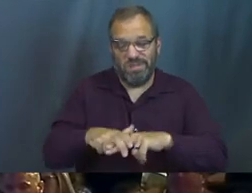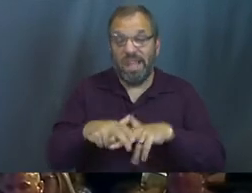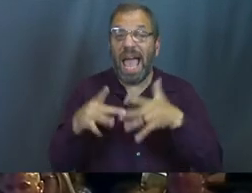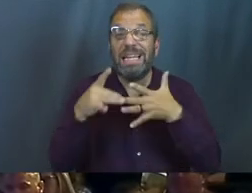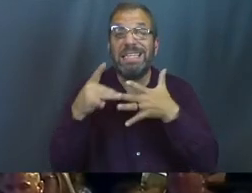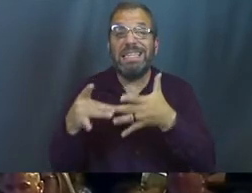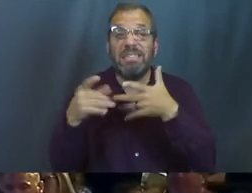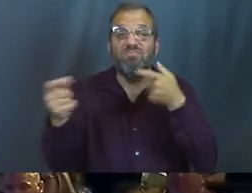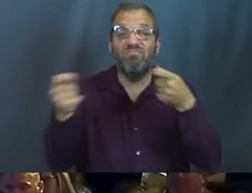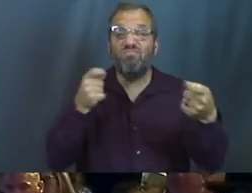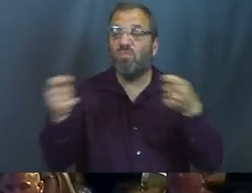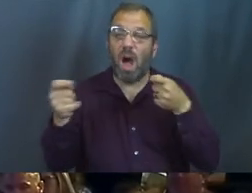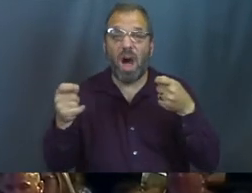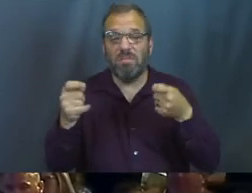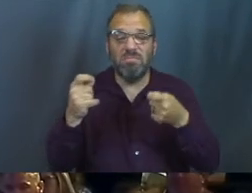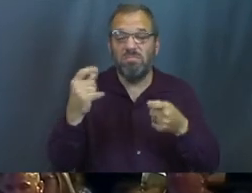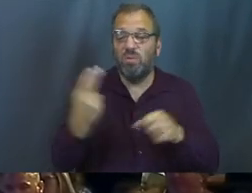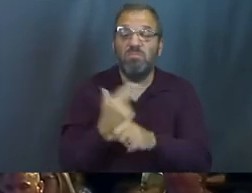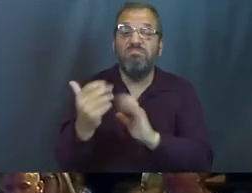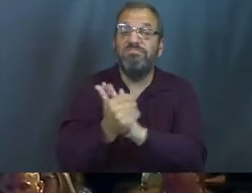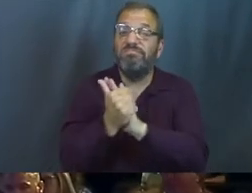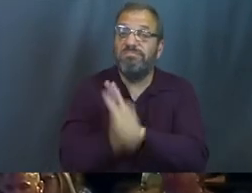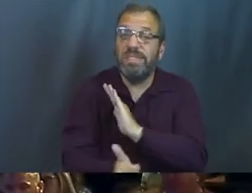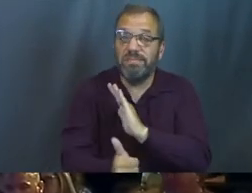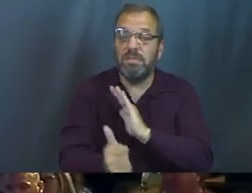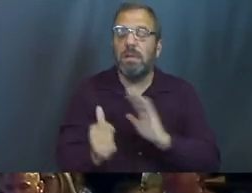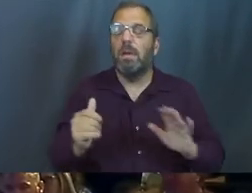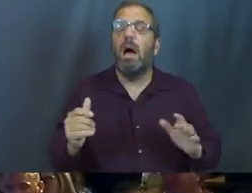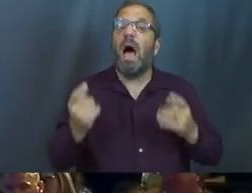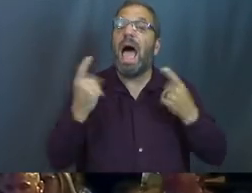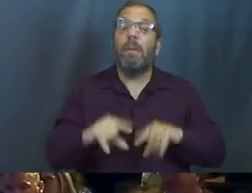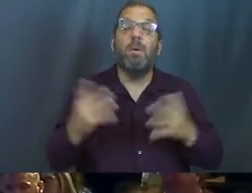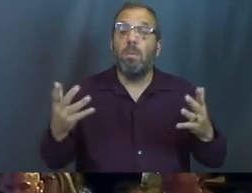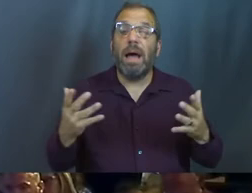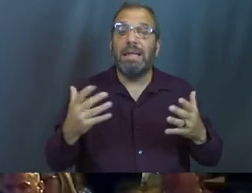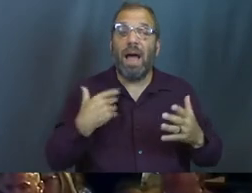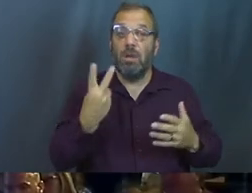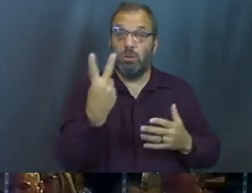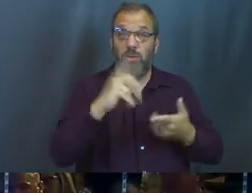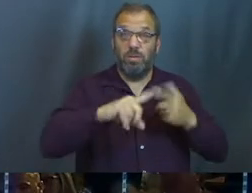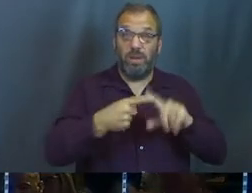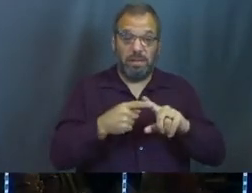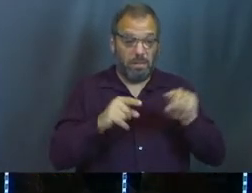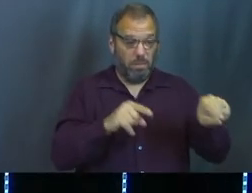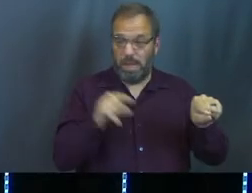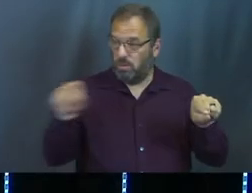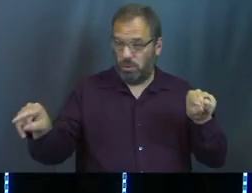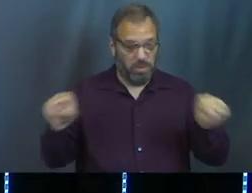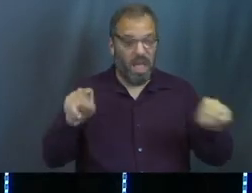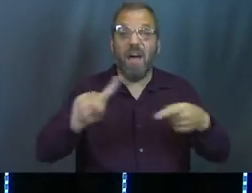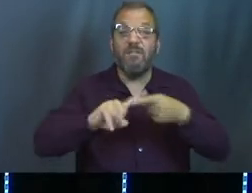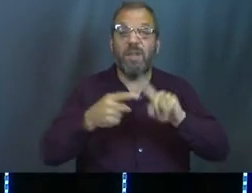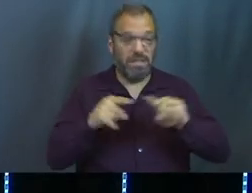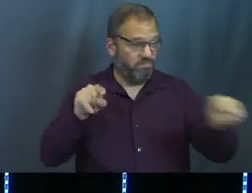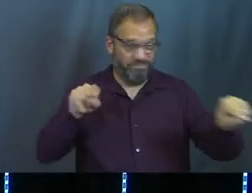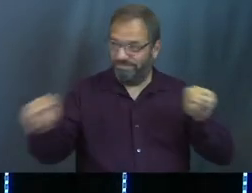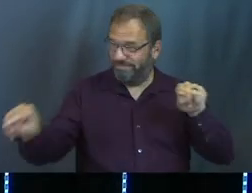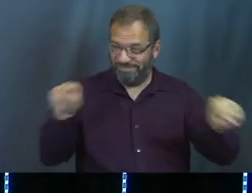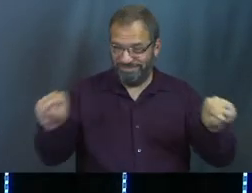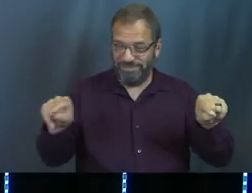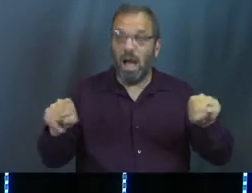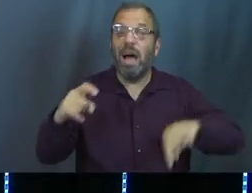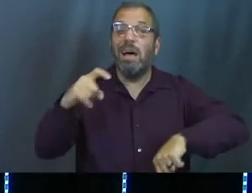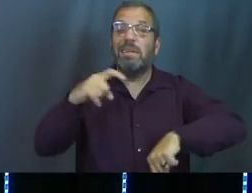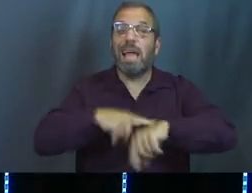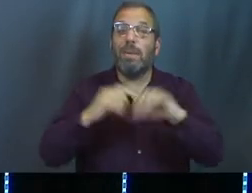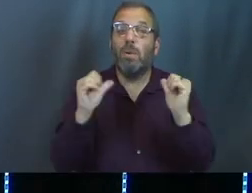leading, still using some gifts. And what happens is he gets two new friends, okay? These two new friends that are going to spend some